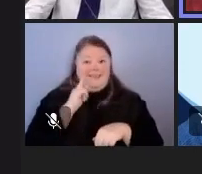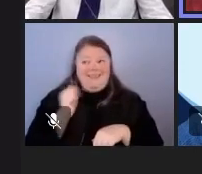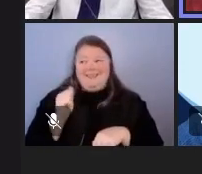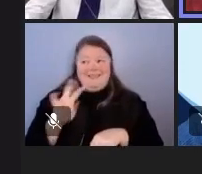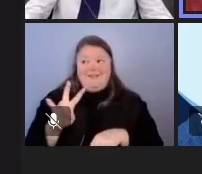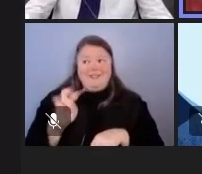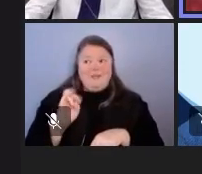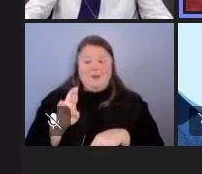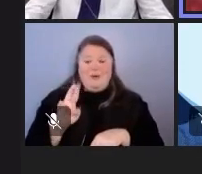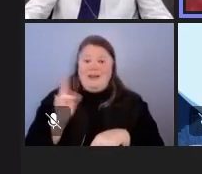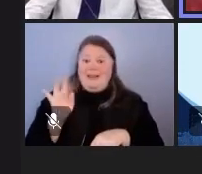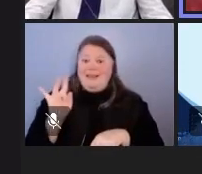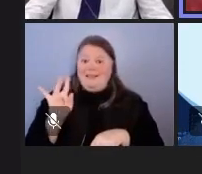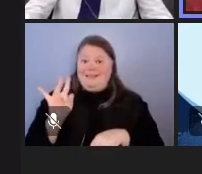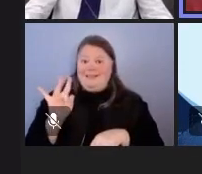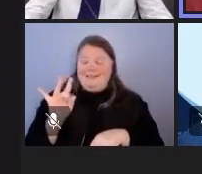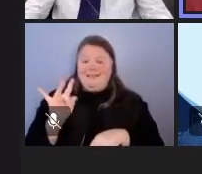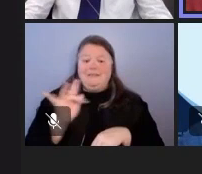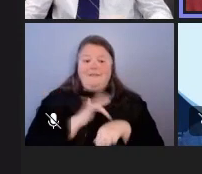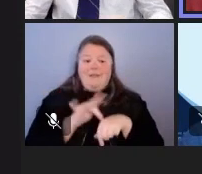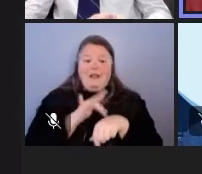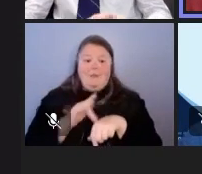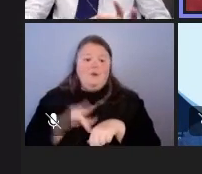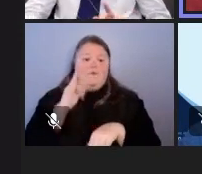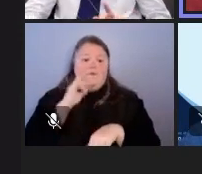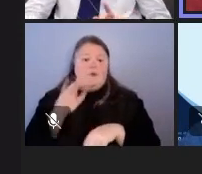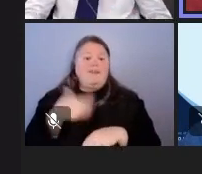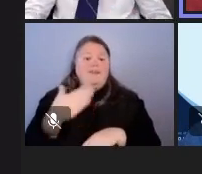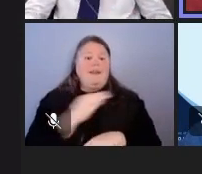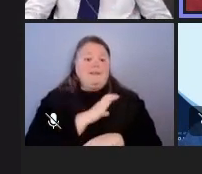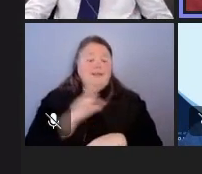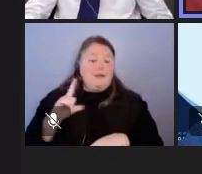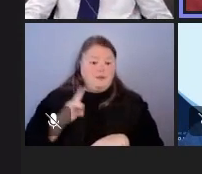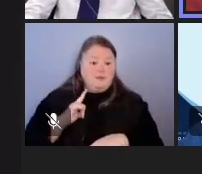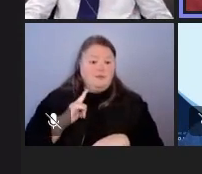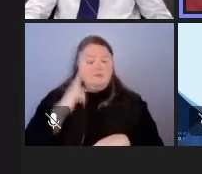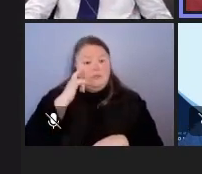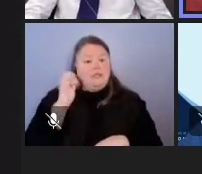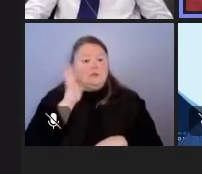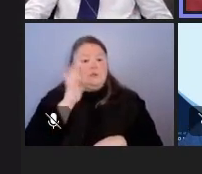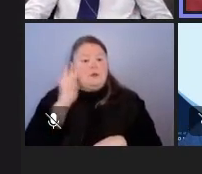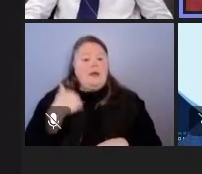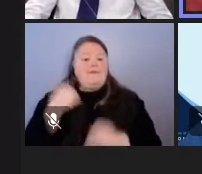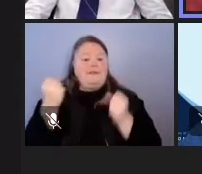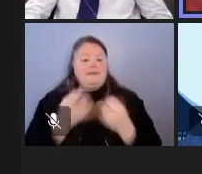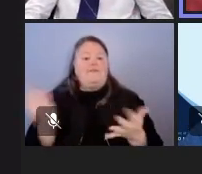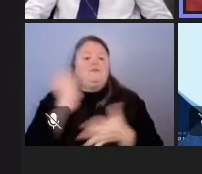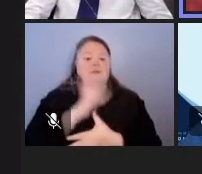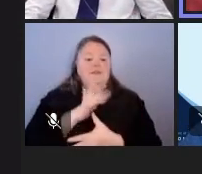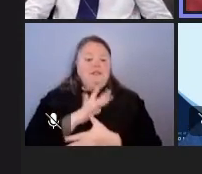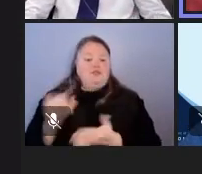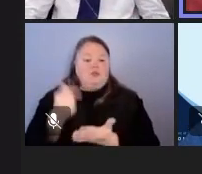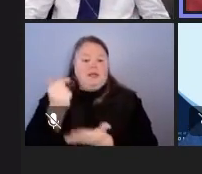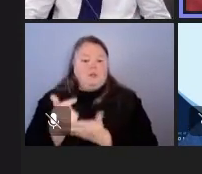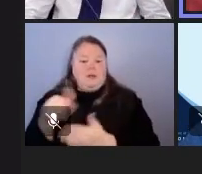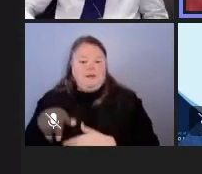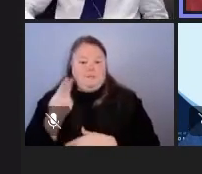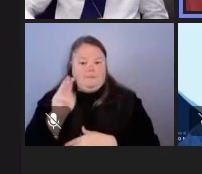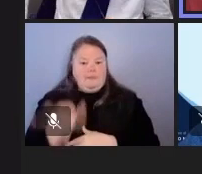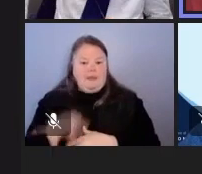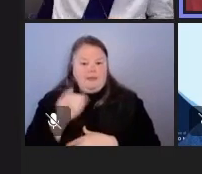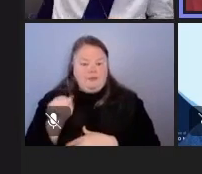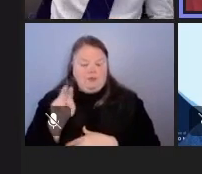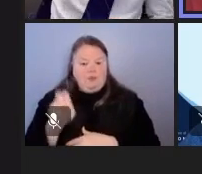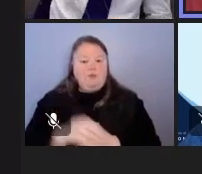or 18 is what i'm thinking about um that will join us next year because we'll have a number of seniors that'll be graduating and this